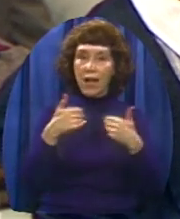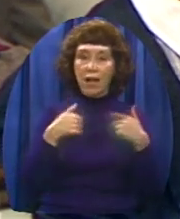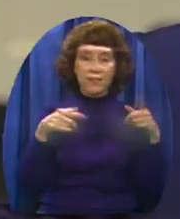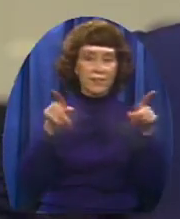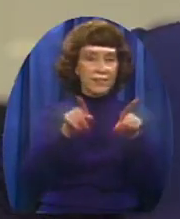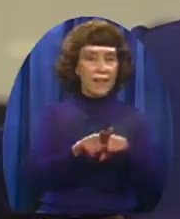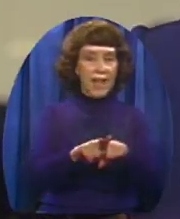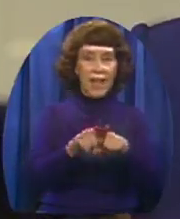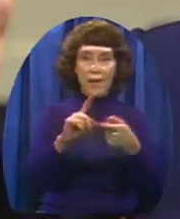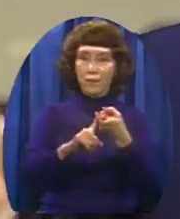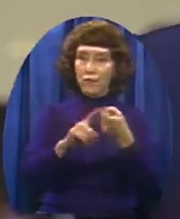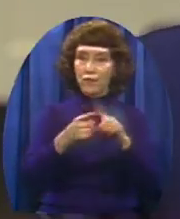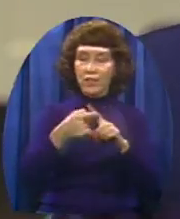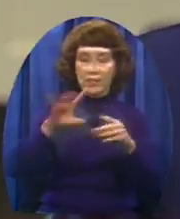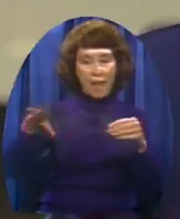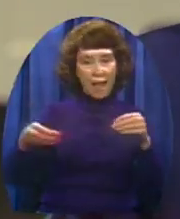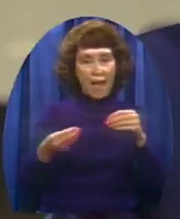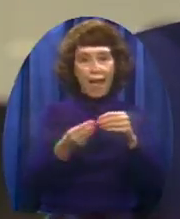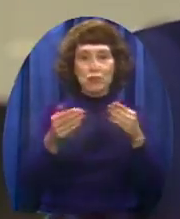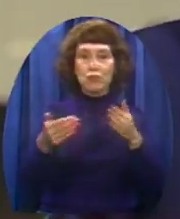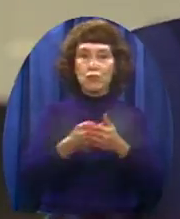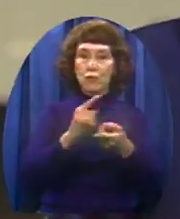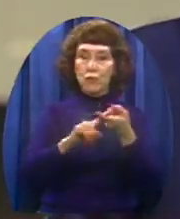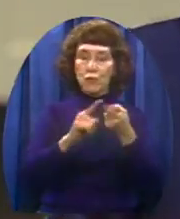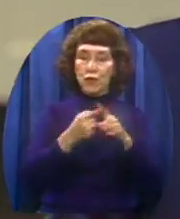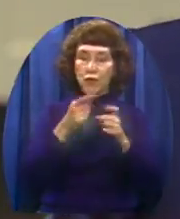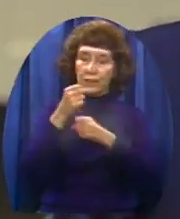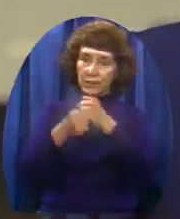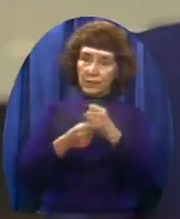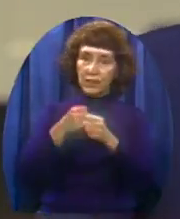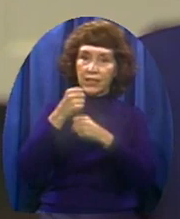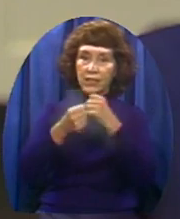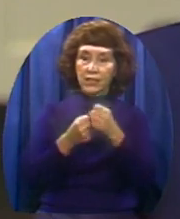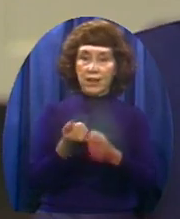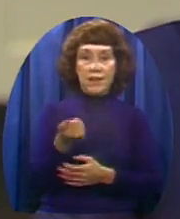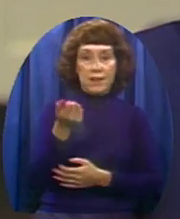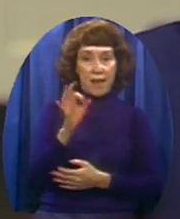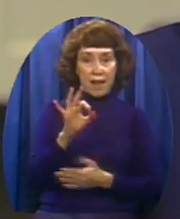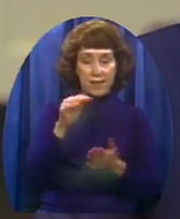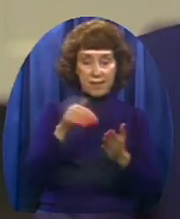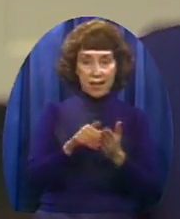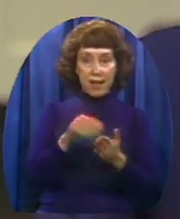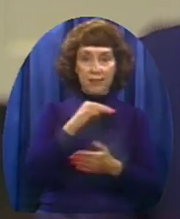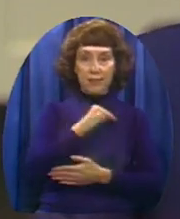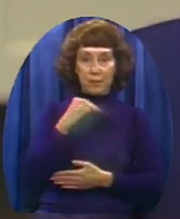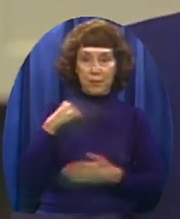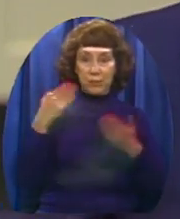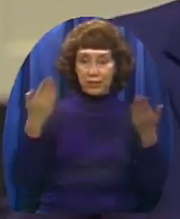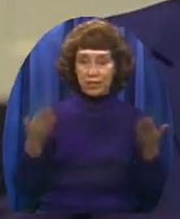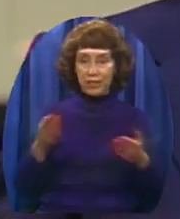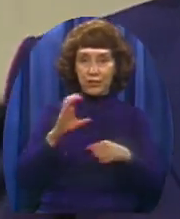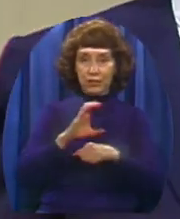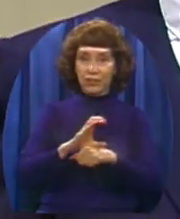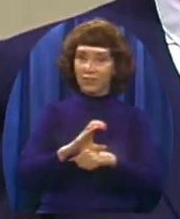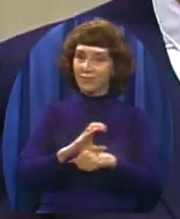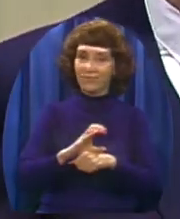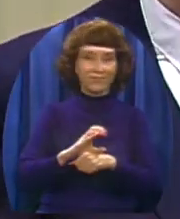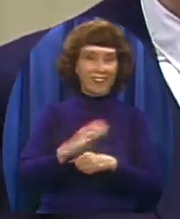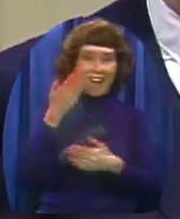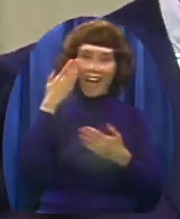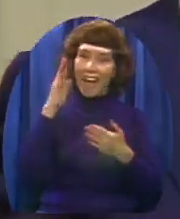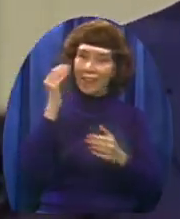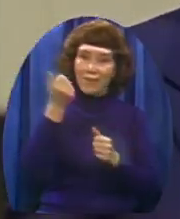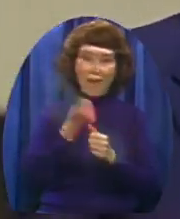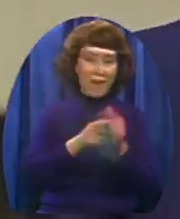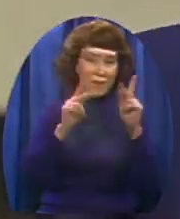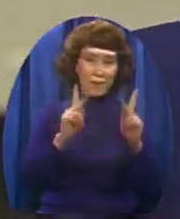started And had a lot of new ones along the way We have 19,000 members in this church I can't honestly say I know everyone by name